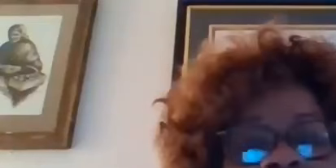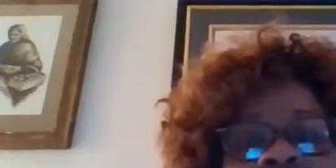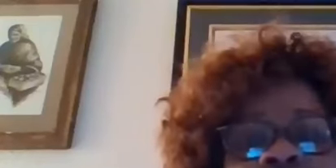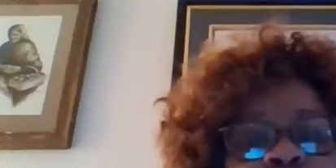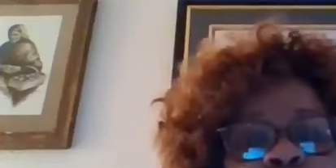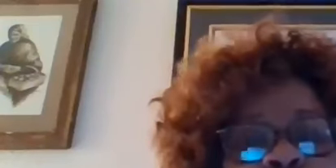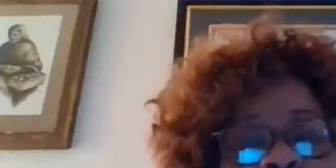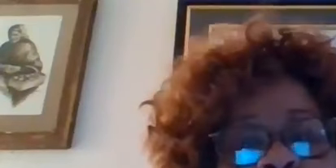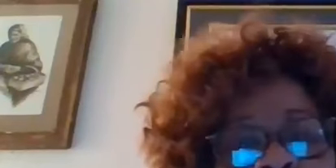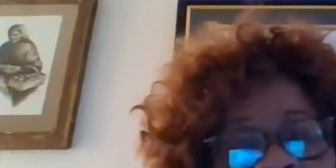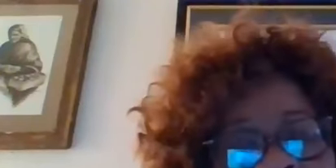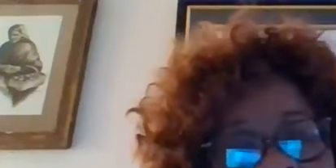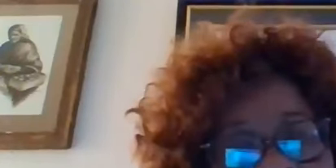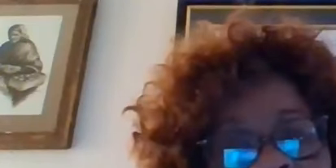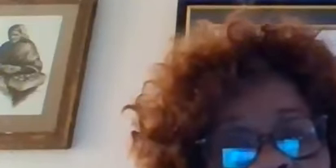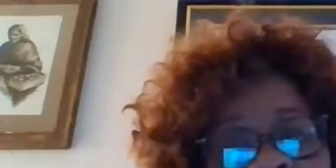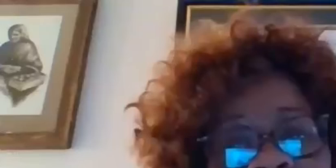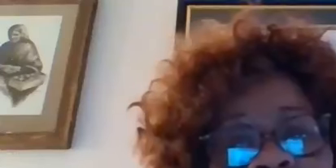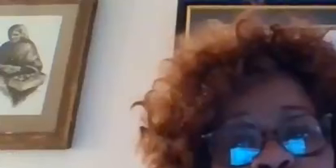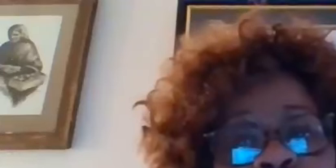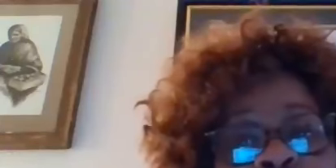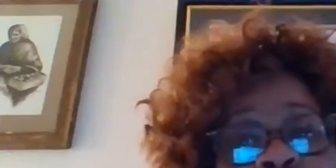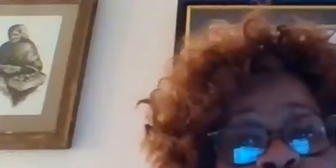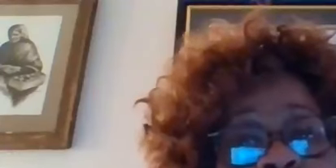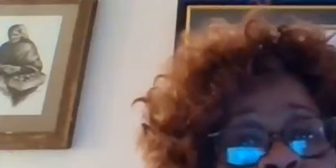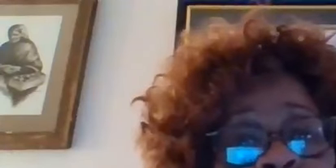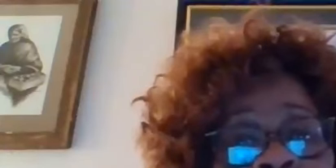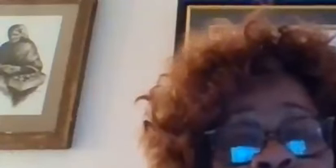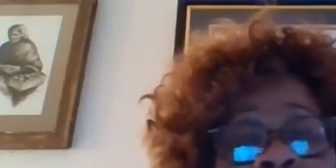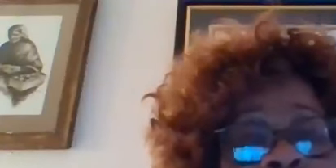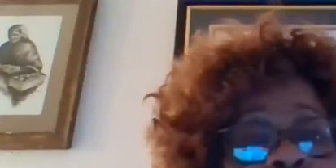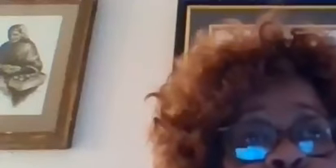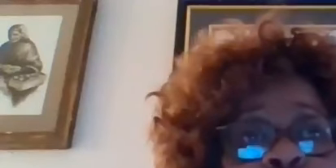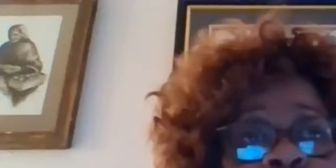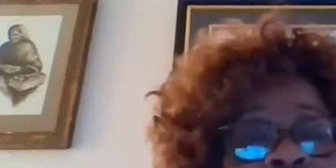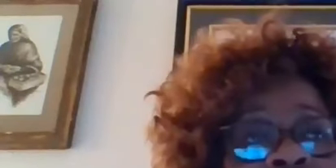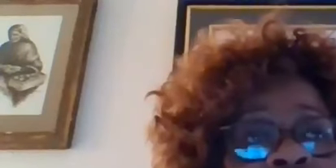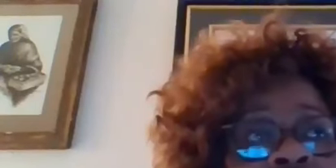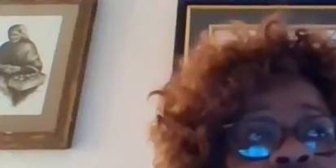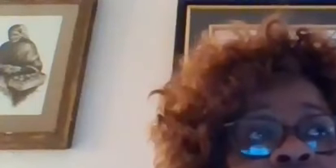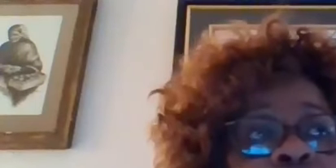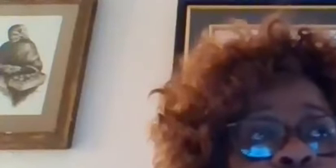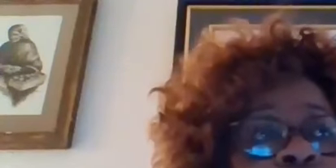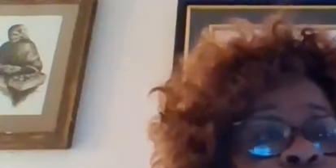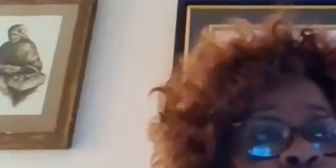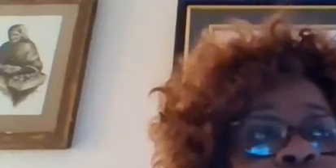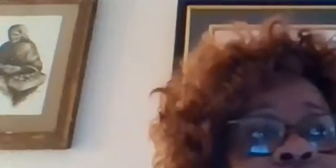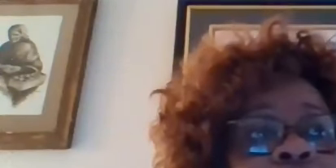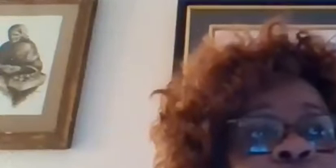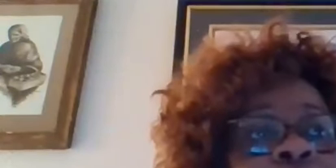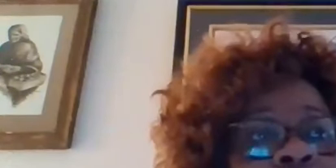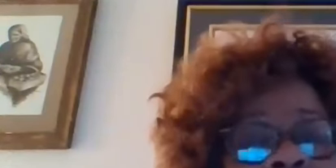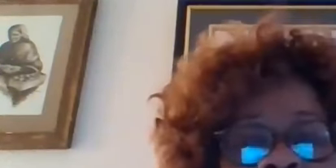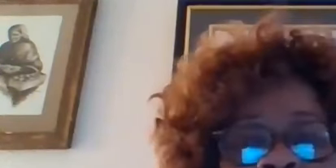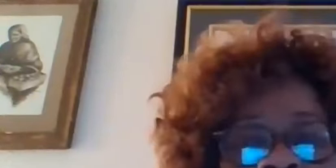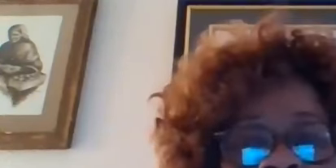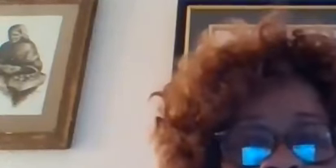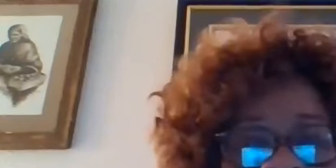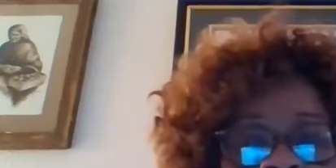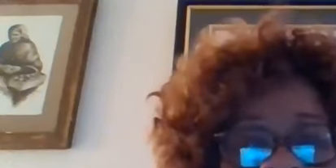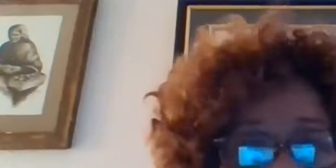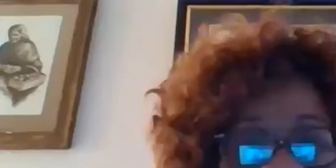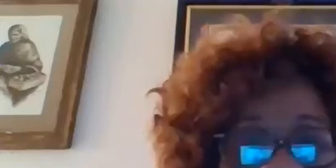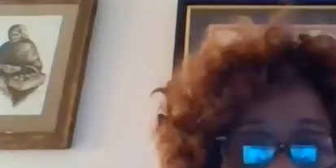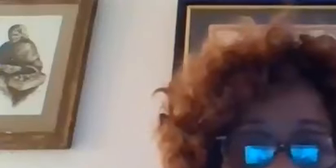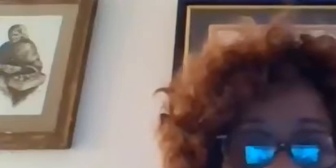and i think too it's important to say and i should have mentioned this earlier it's important to say that this is also a time to advocate